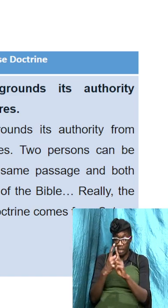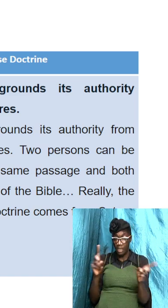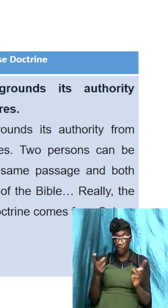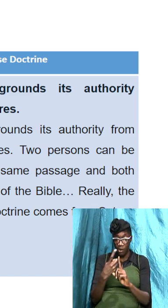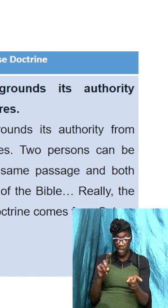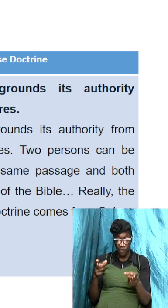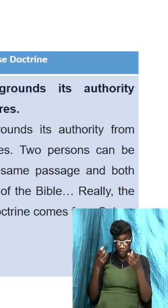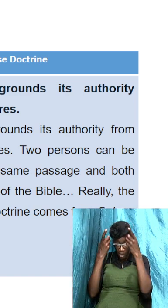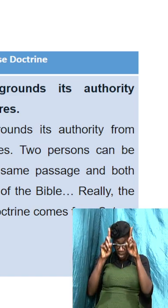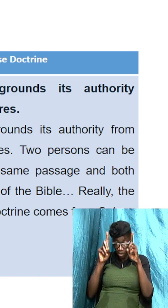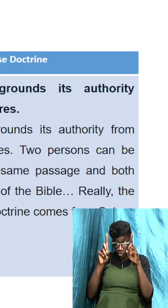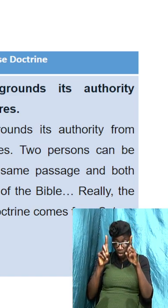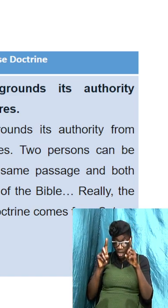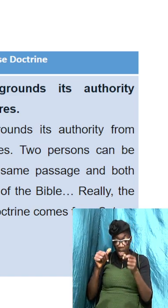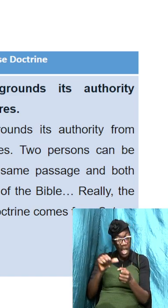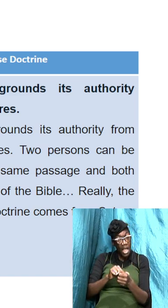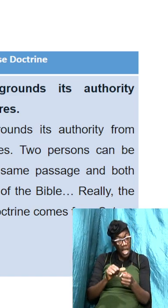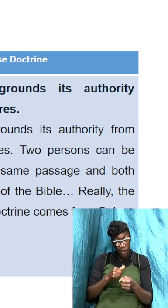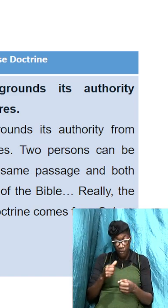is preaching from the same Bible